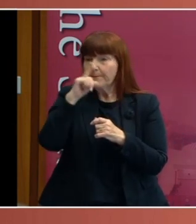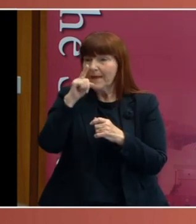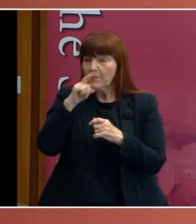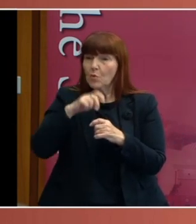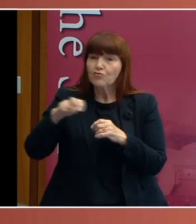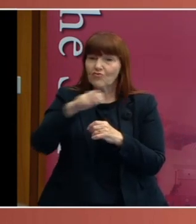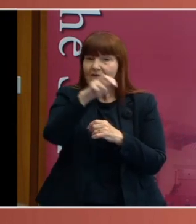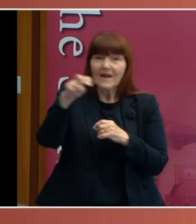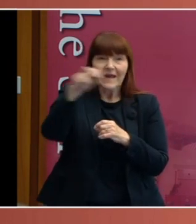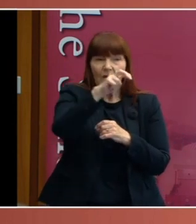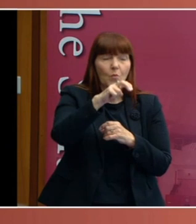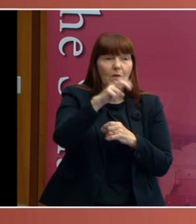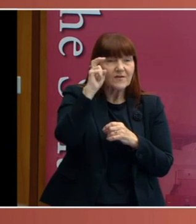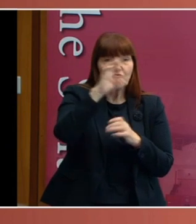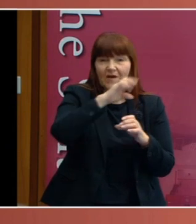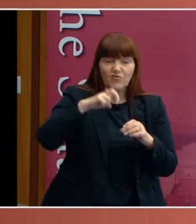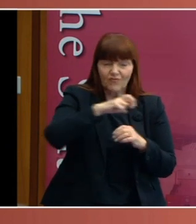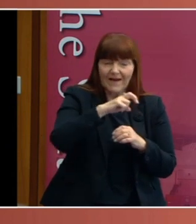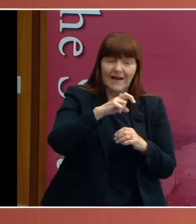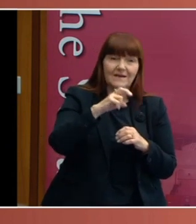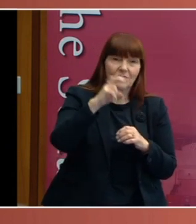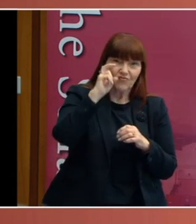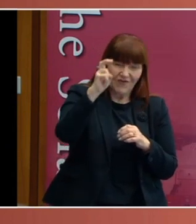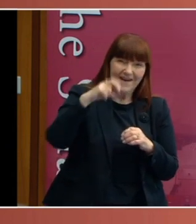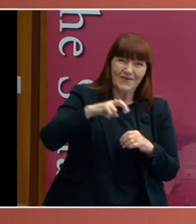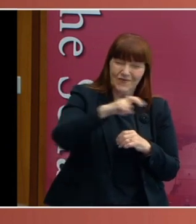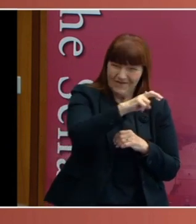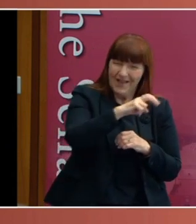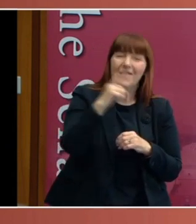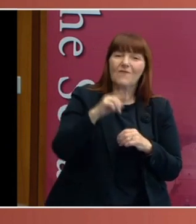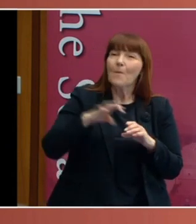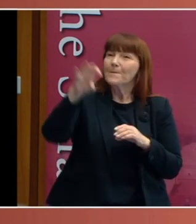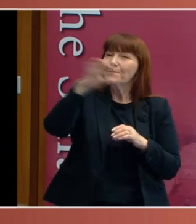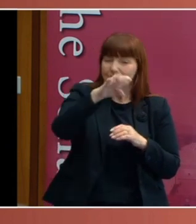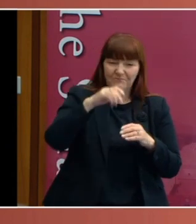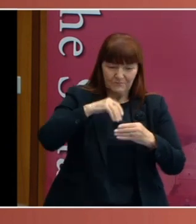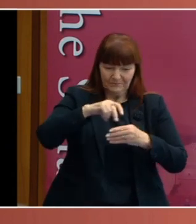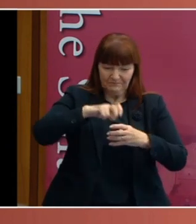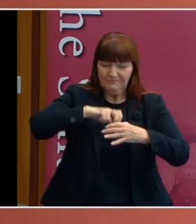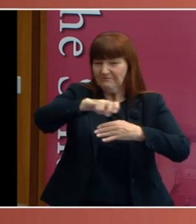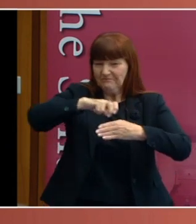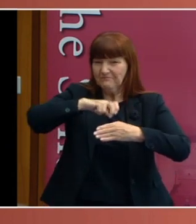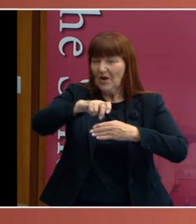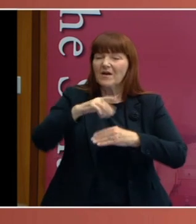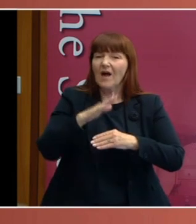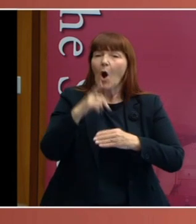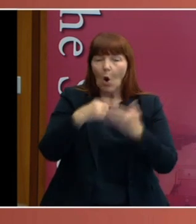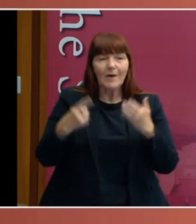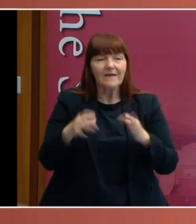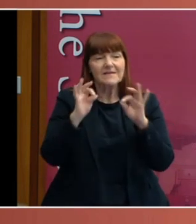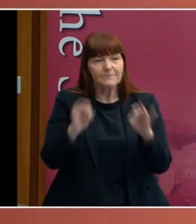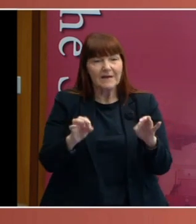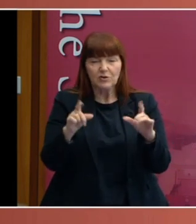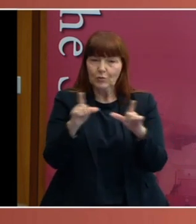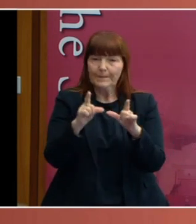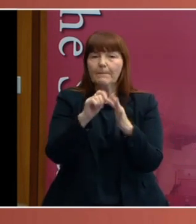one state to another across the border unless the civilian had a permit. Now, according to the official version of events, and I'll get